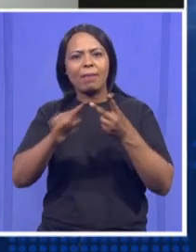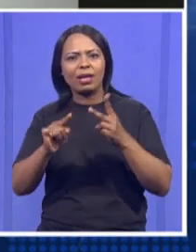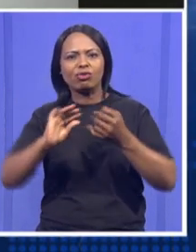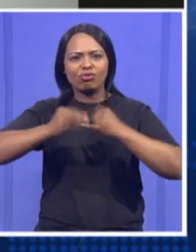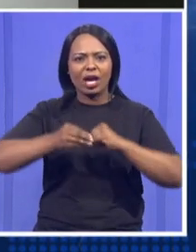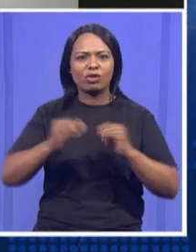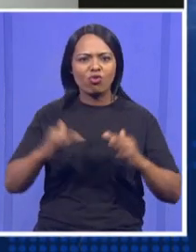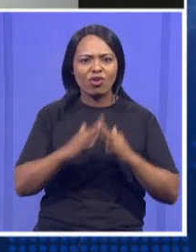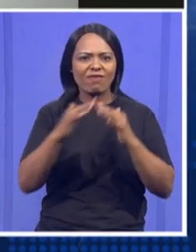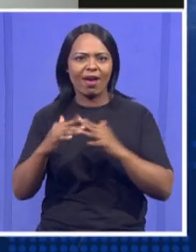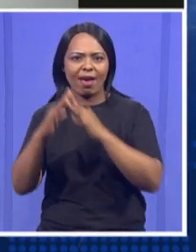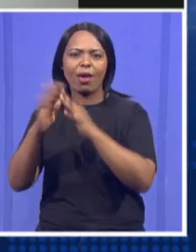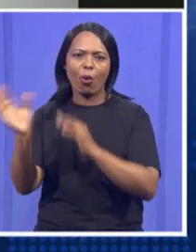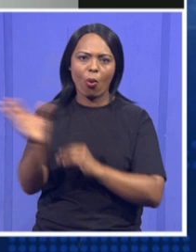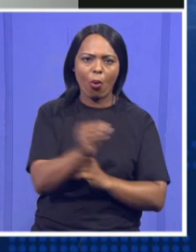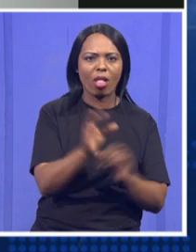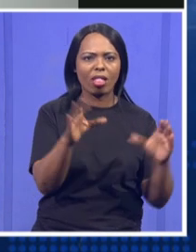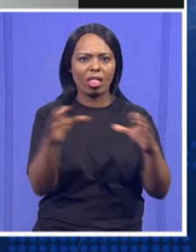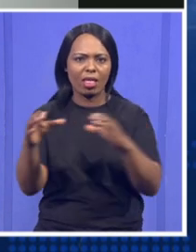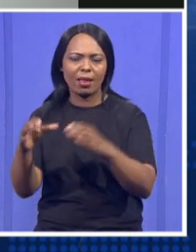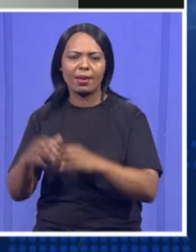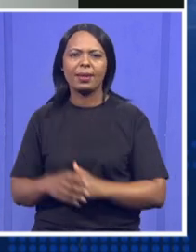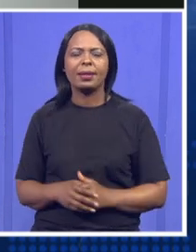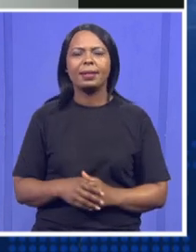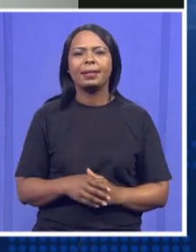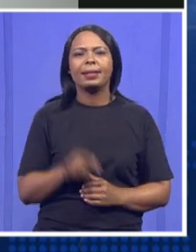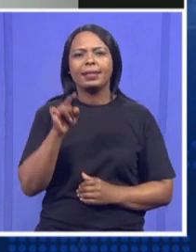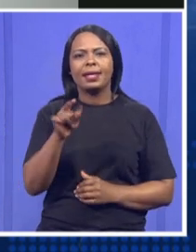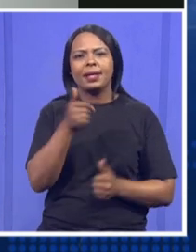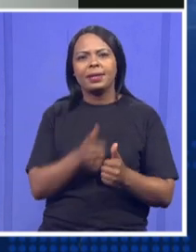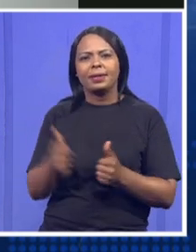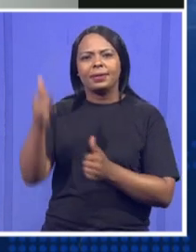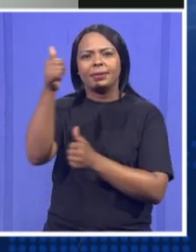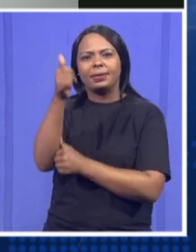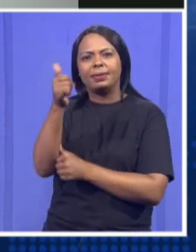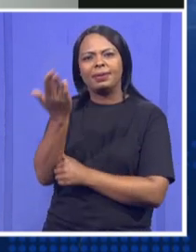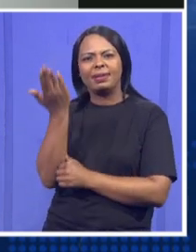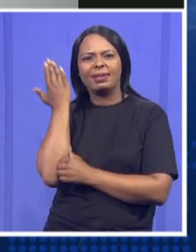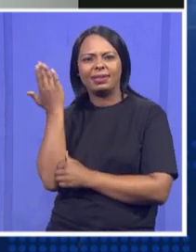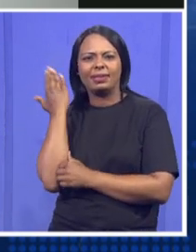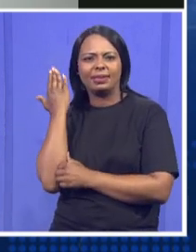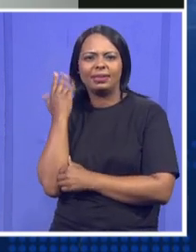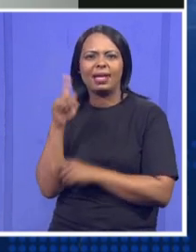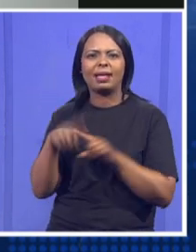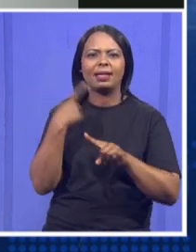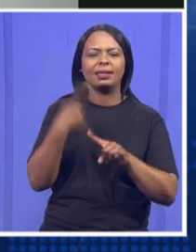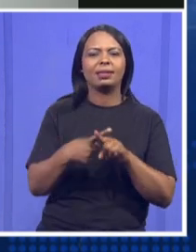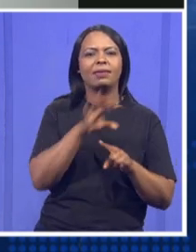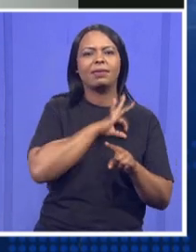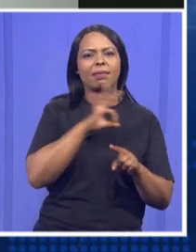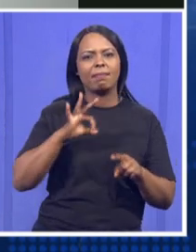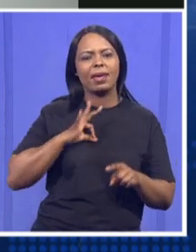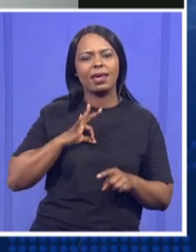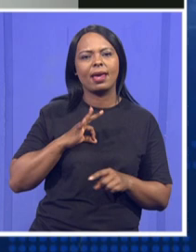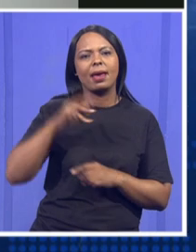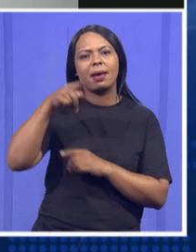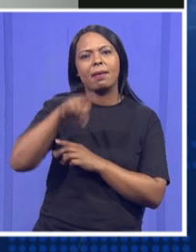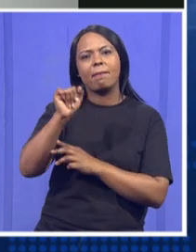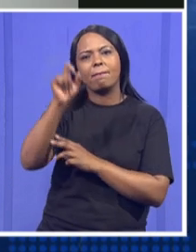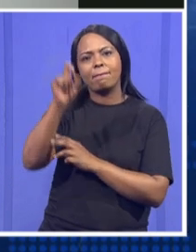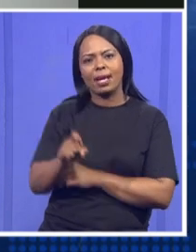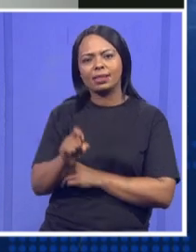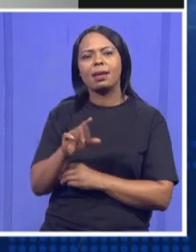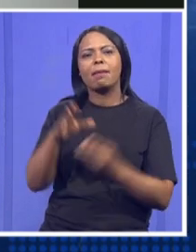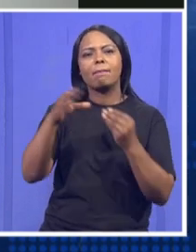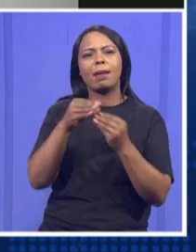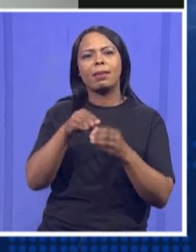interesting what you say about the former executive mayor of the city of Johannesburg, Parkstar, who's now a member of Council in the